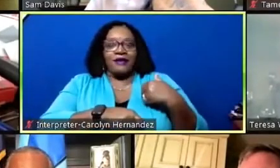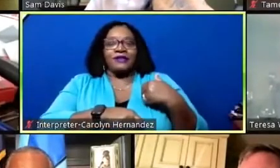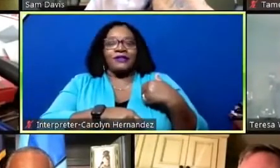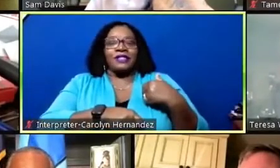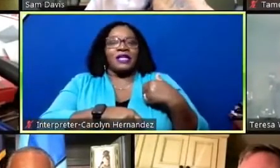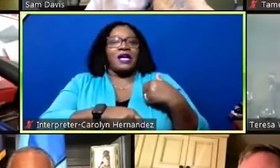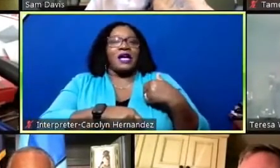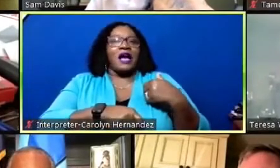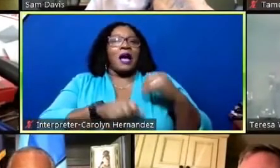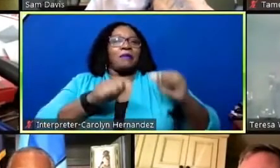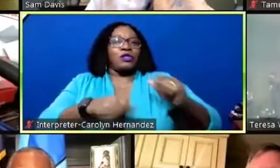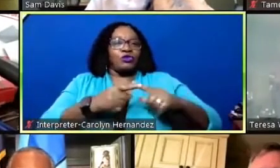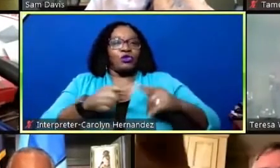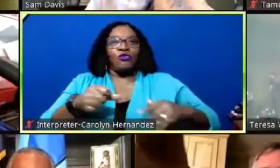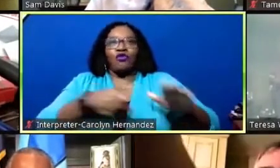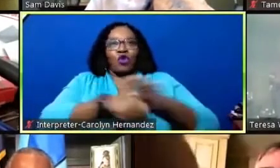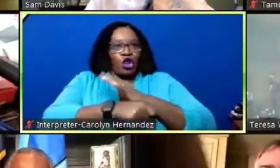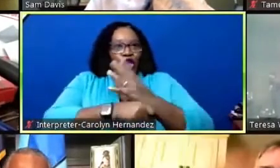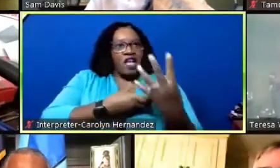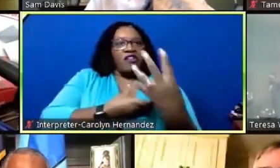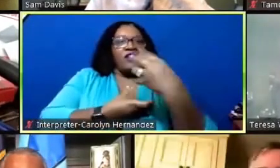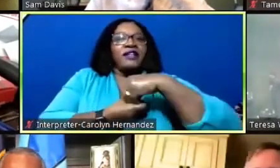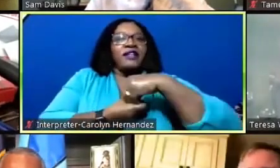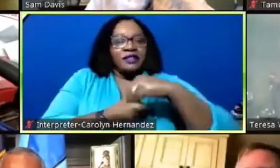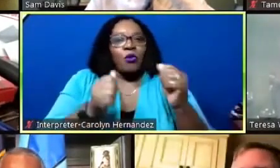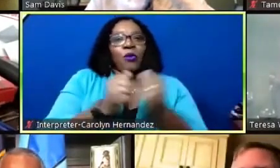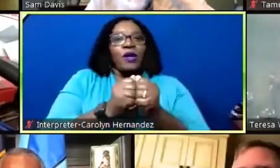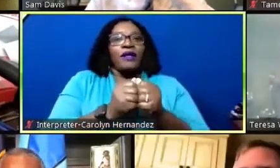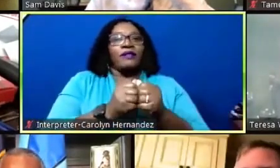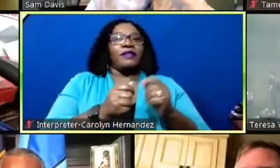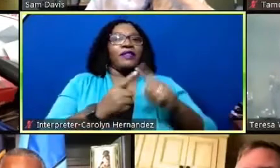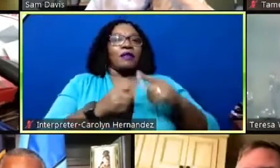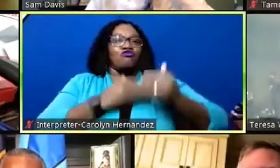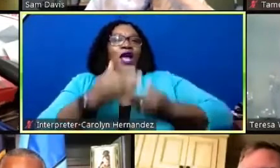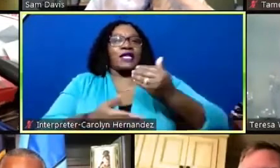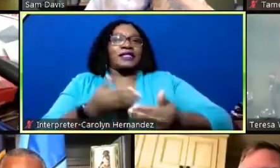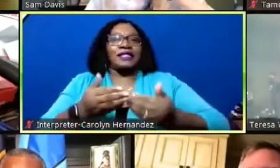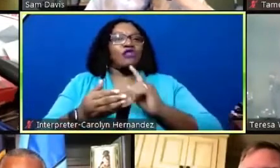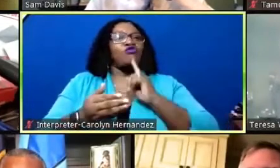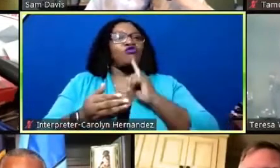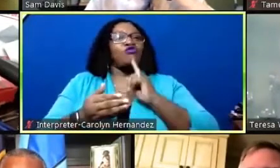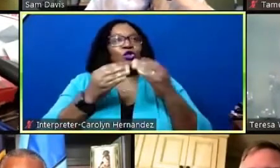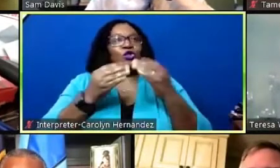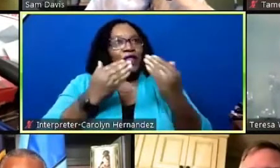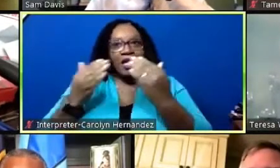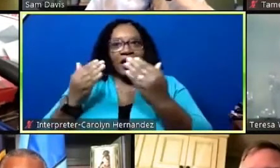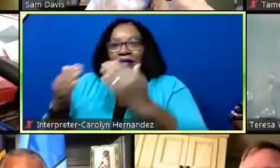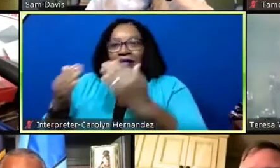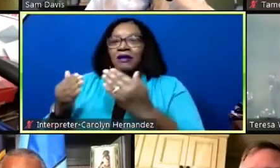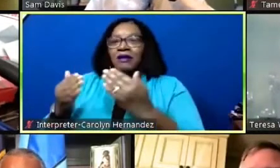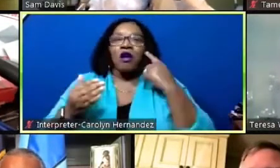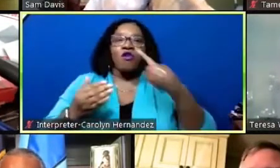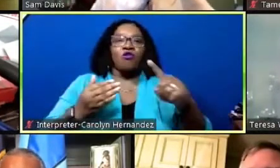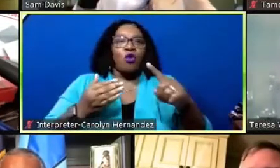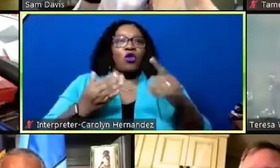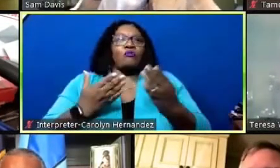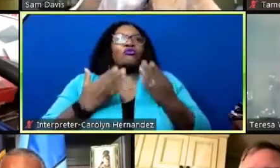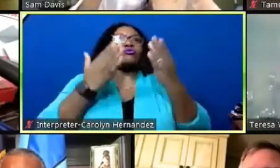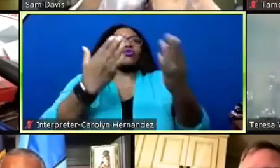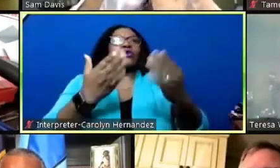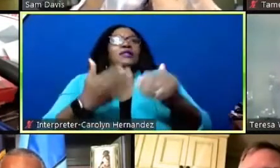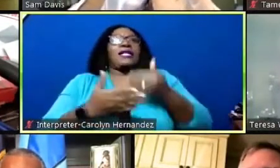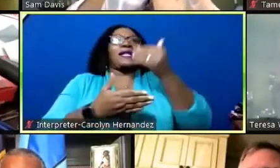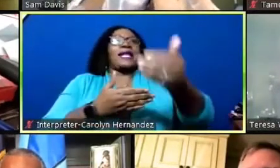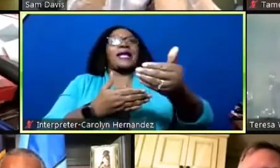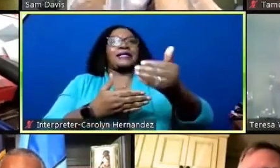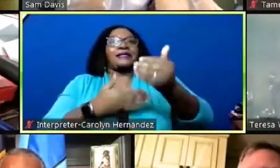the ability to fully engage uh with the uh process is so important so thank you for the uh proposed next steps and